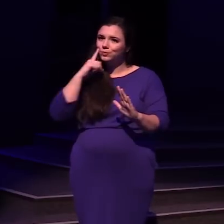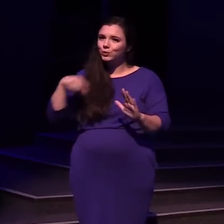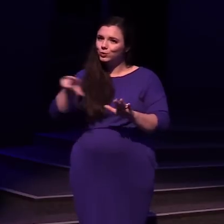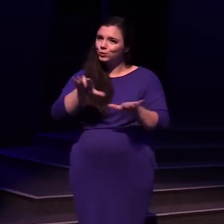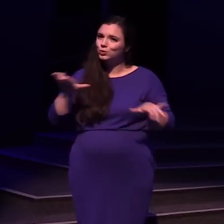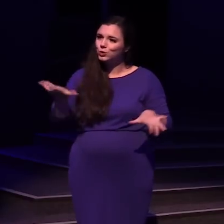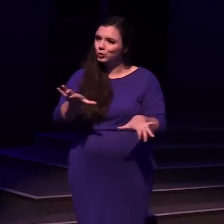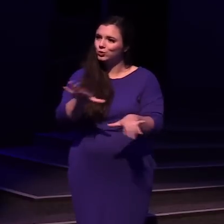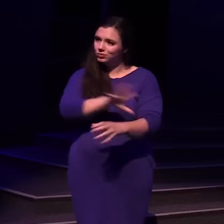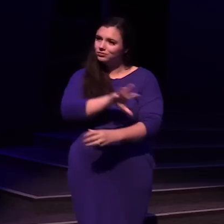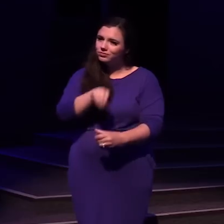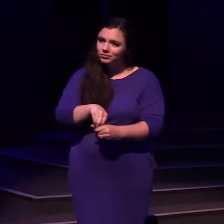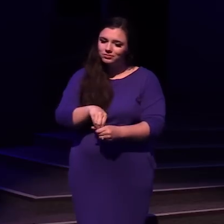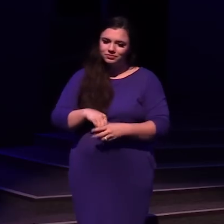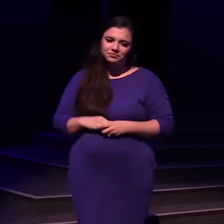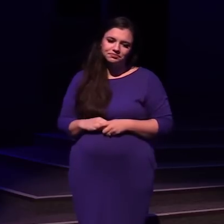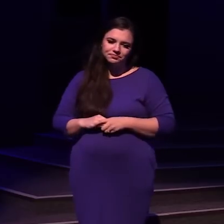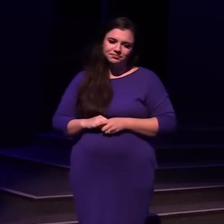Ministry Experience